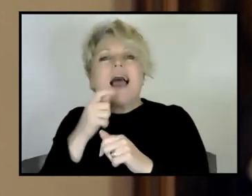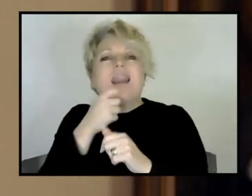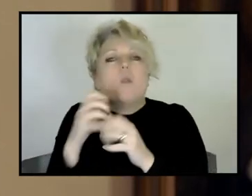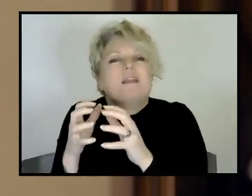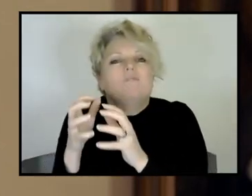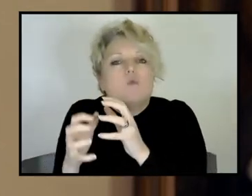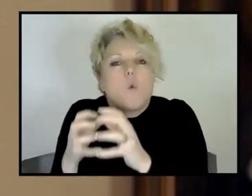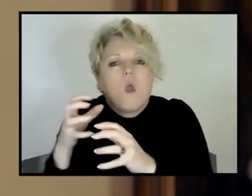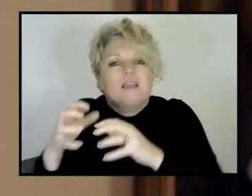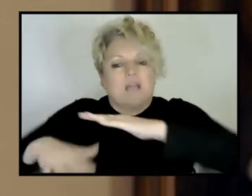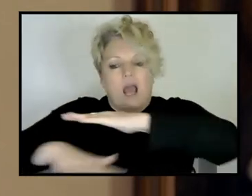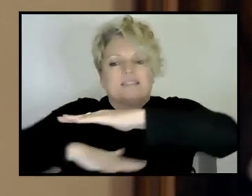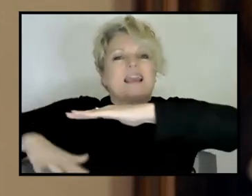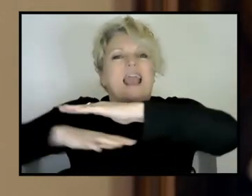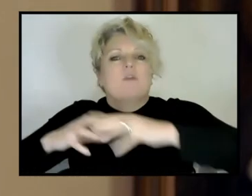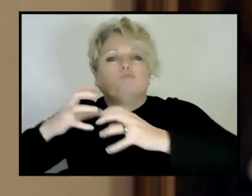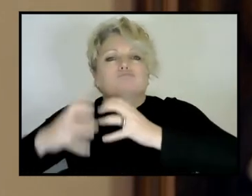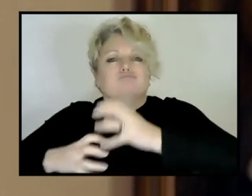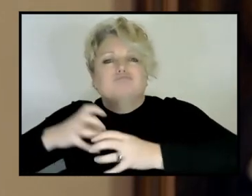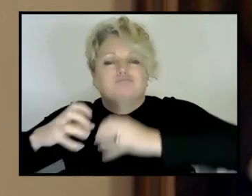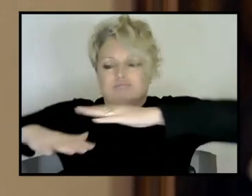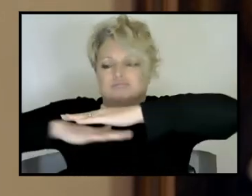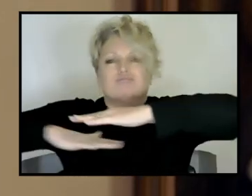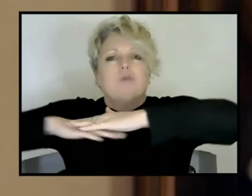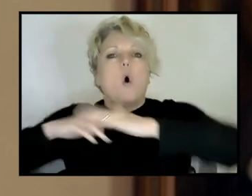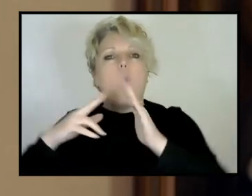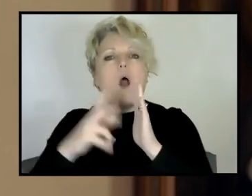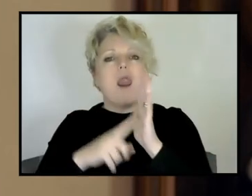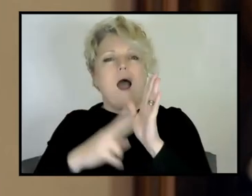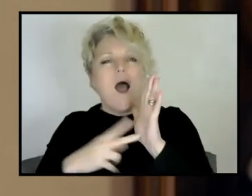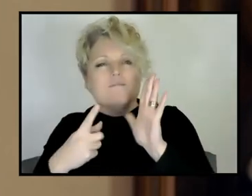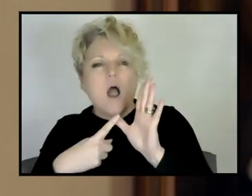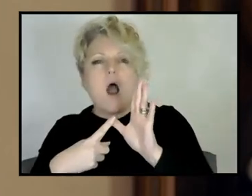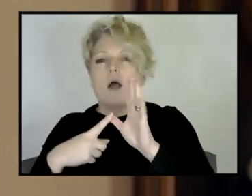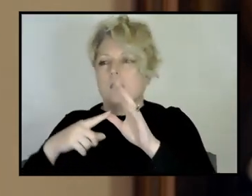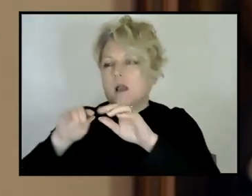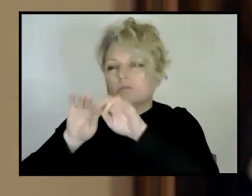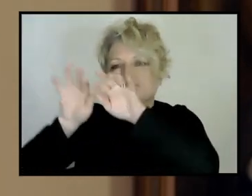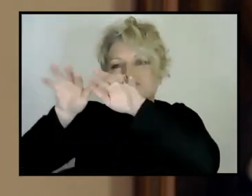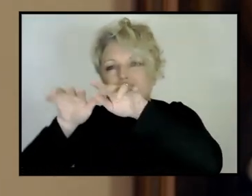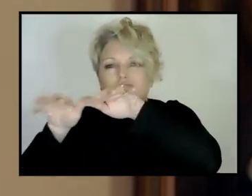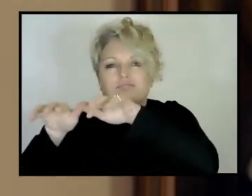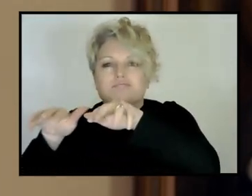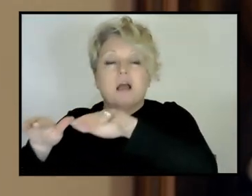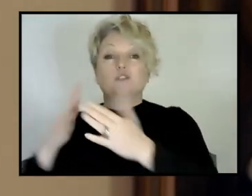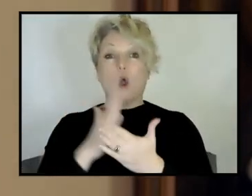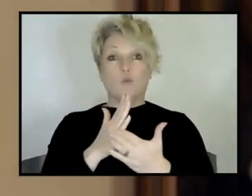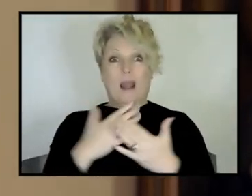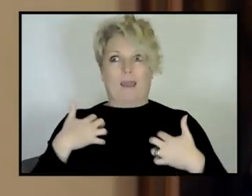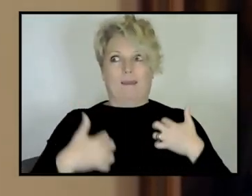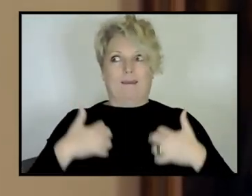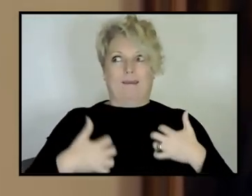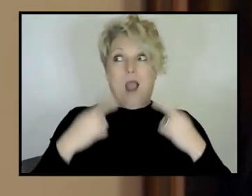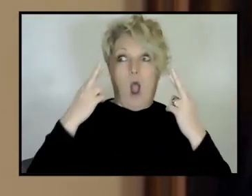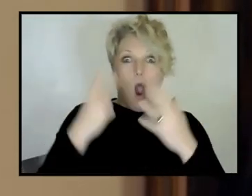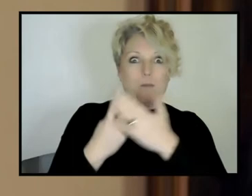erupt a few things, some lava flows or just some scoria, uh, and then they'd settle down. Um, so I can hardly wait in my lifetime to see one.